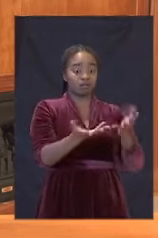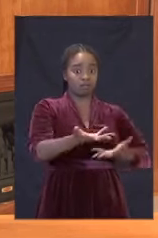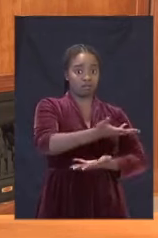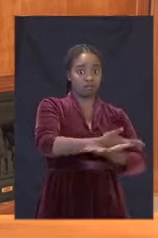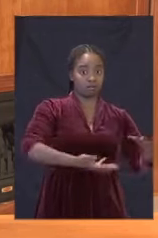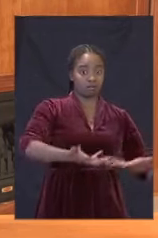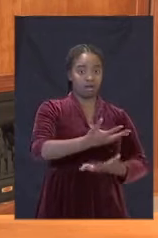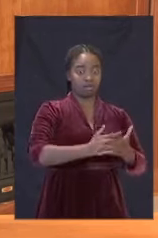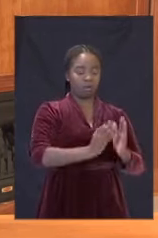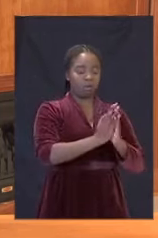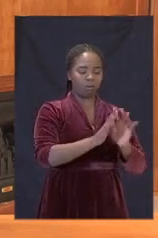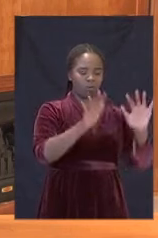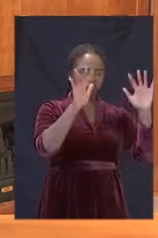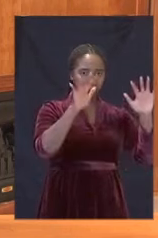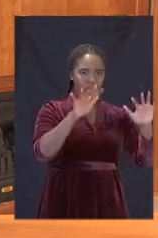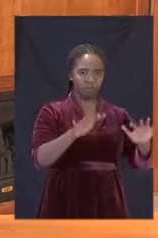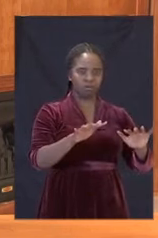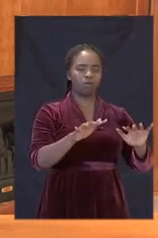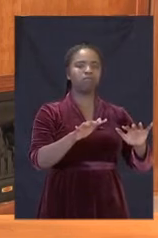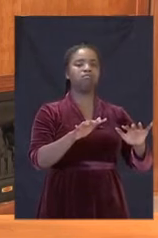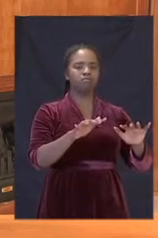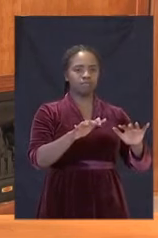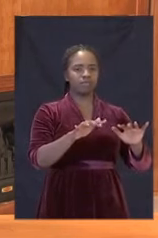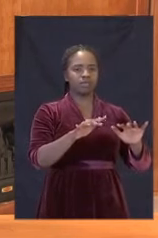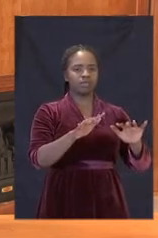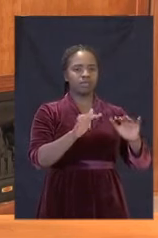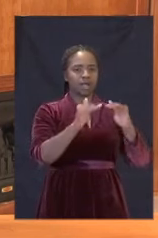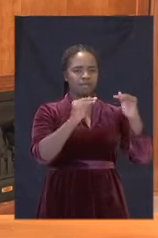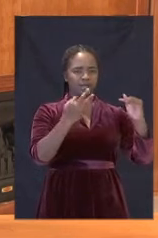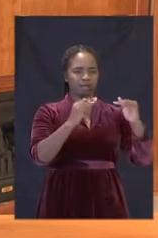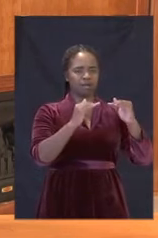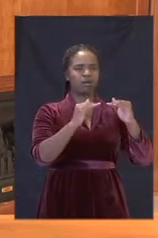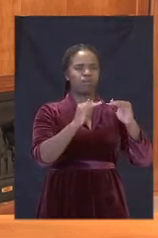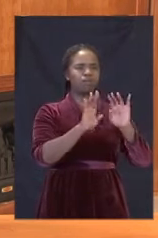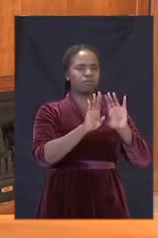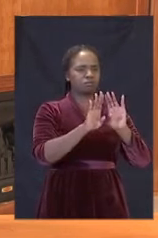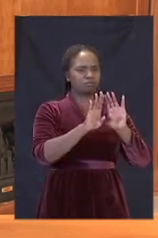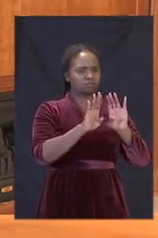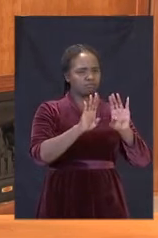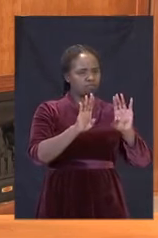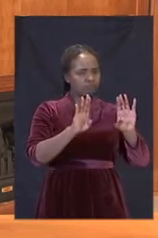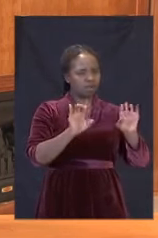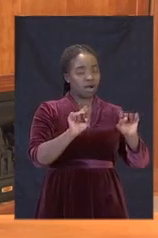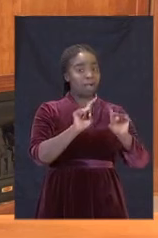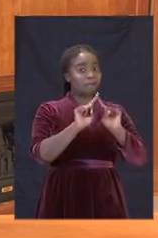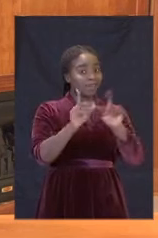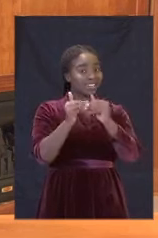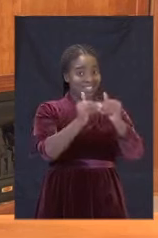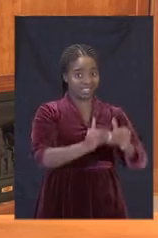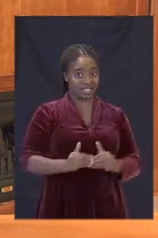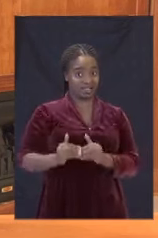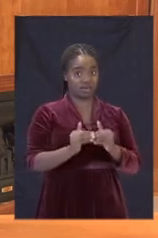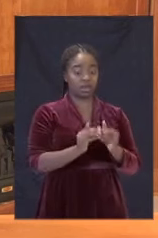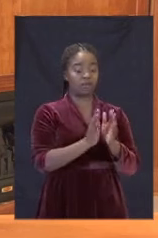will be eased in a carefully measured way. Places of